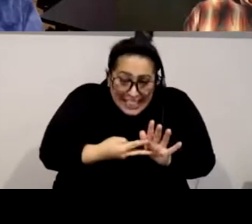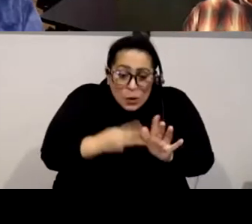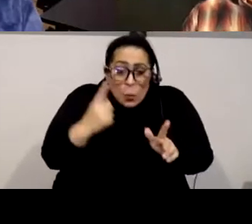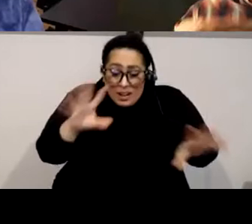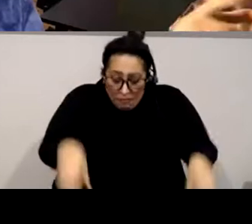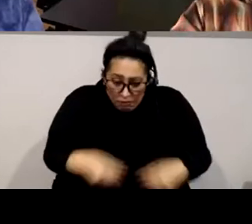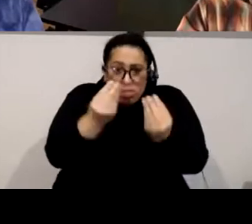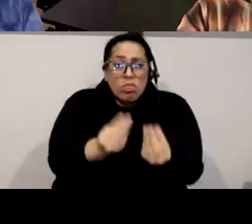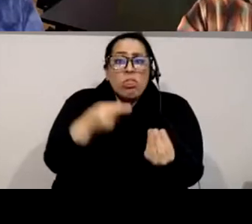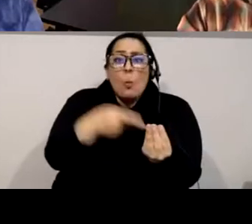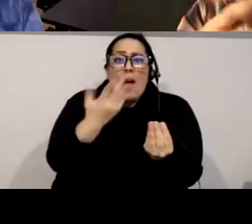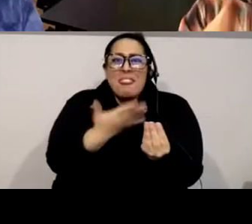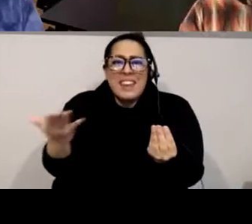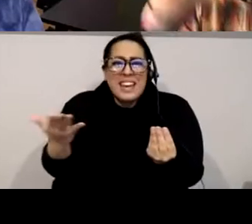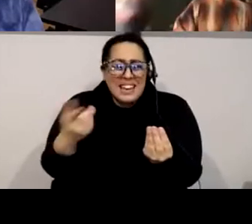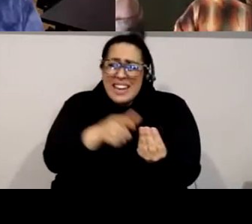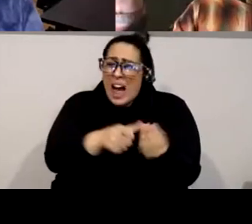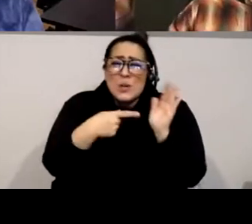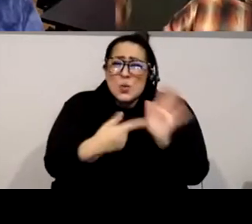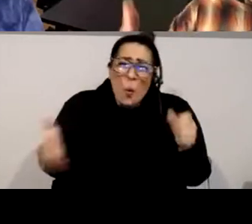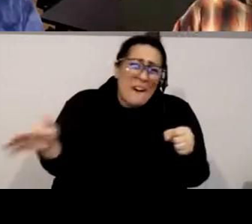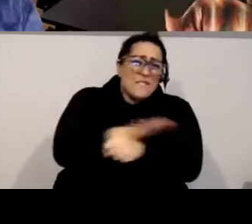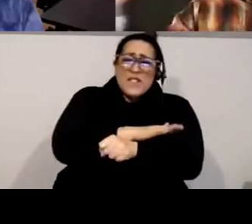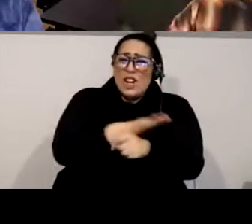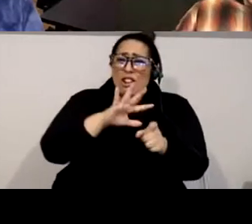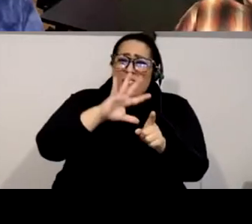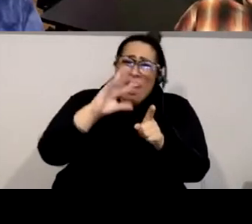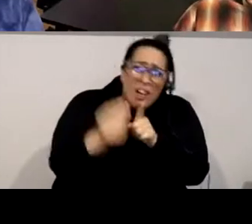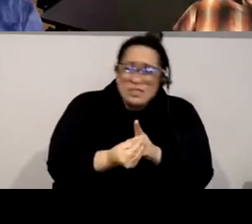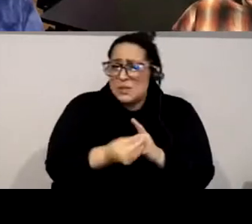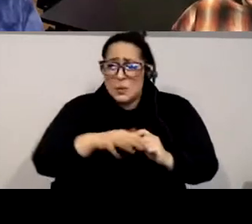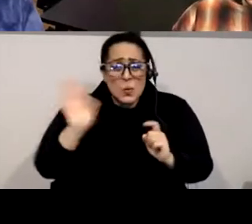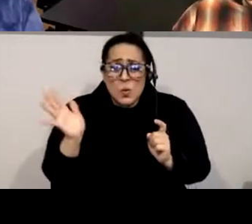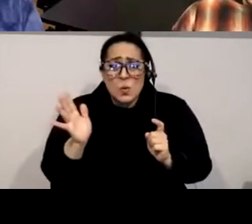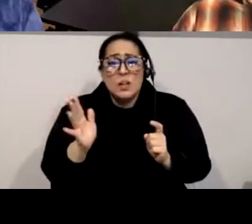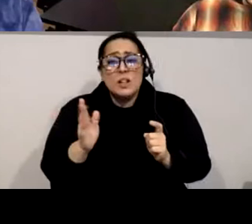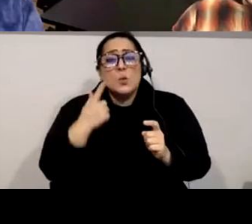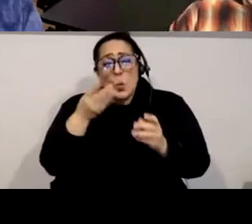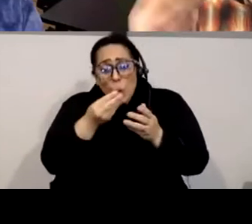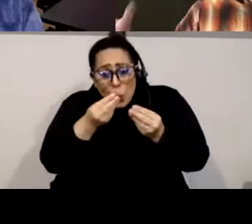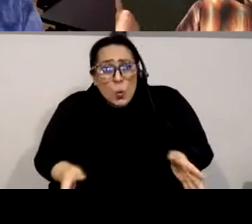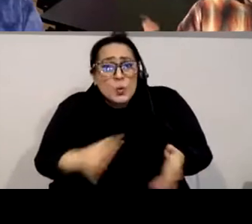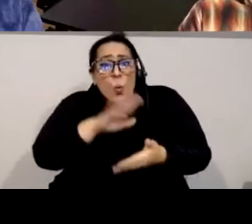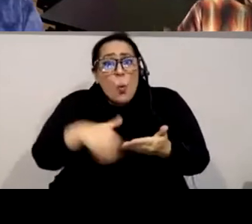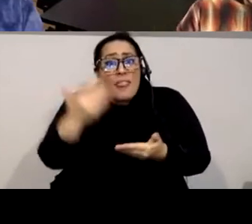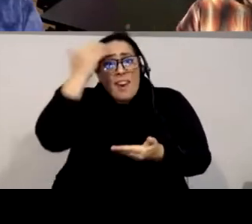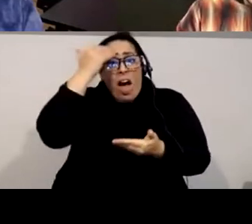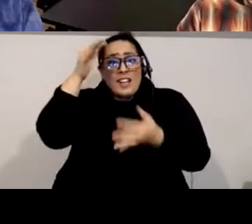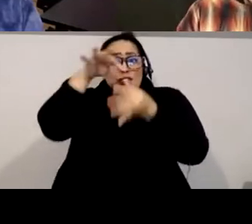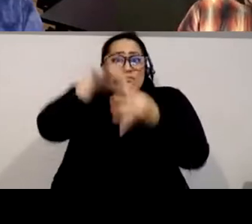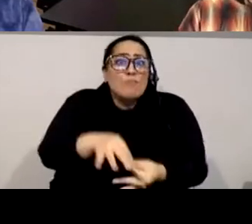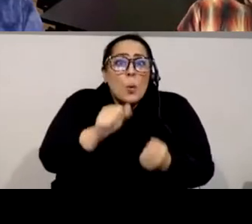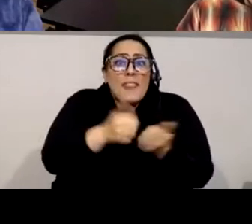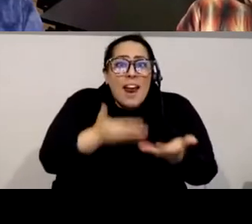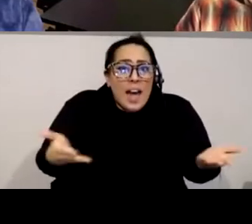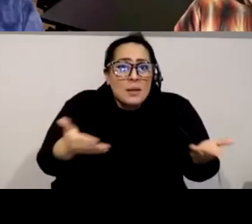when you put it back into its context it comes alive and it activates all this other kind of knowledge uh in the way that a word will within